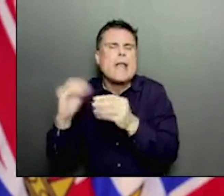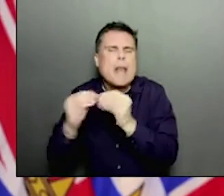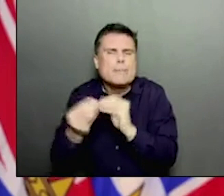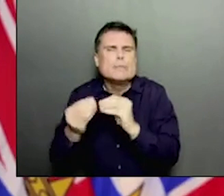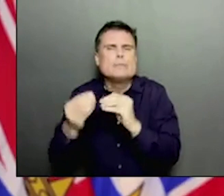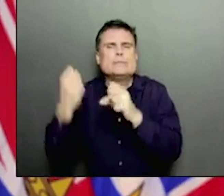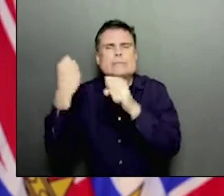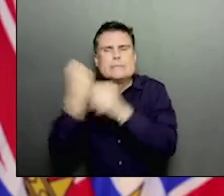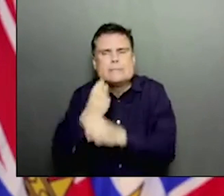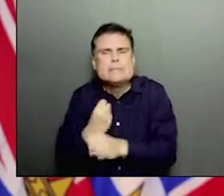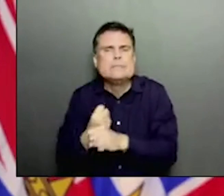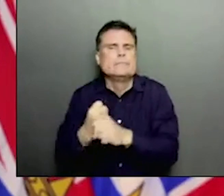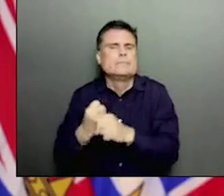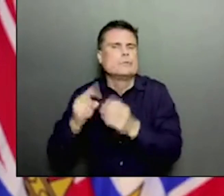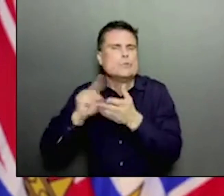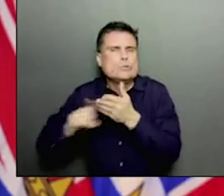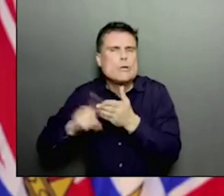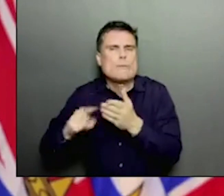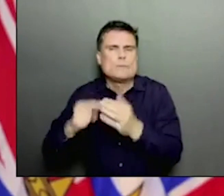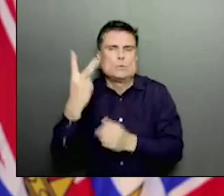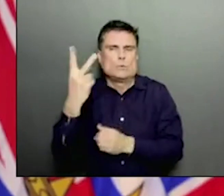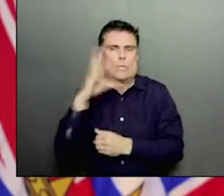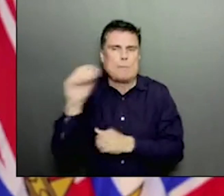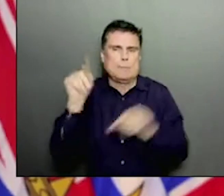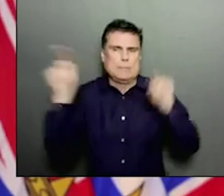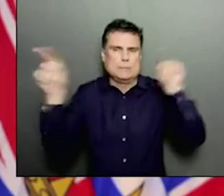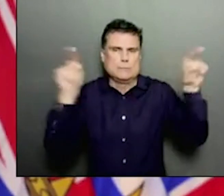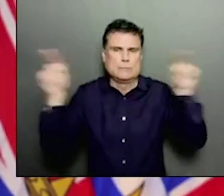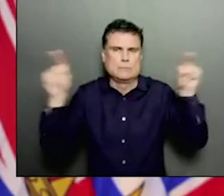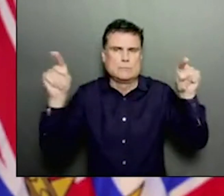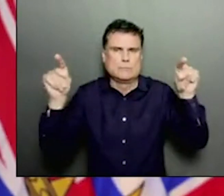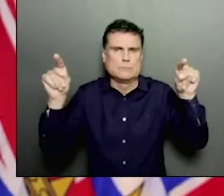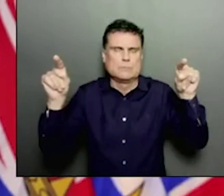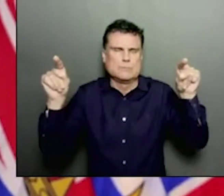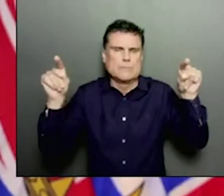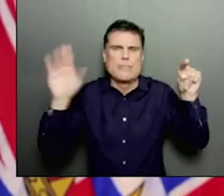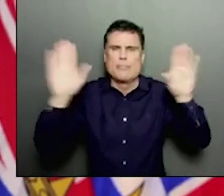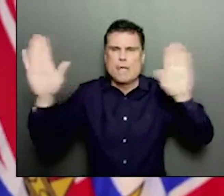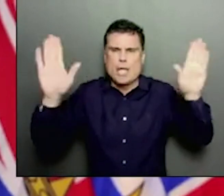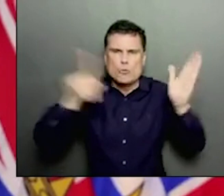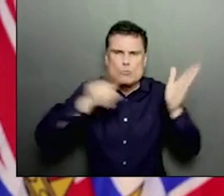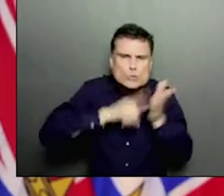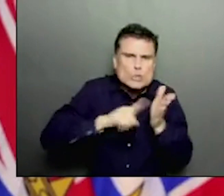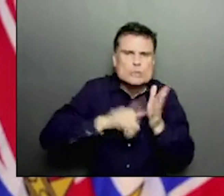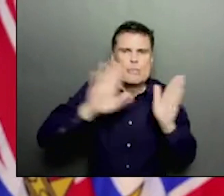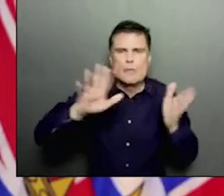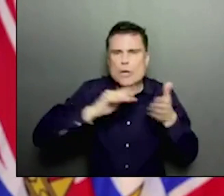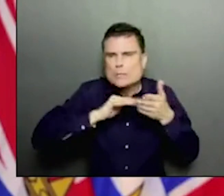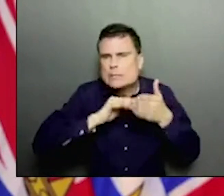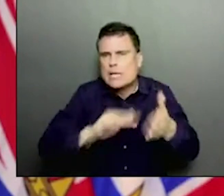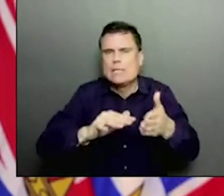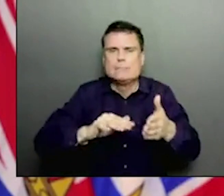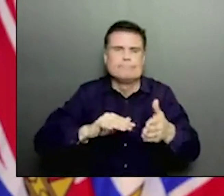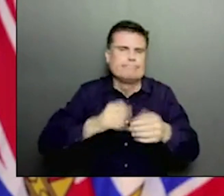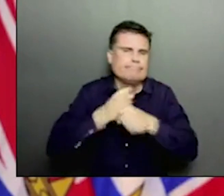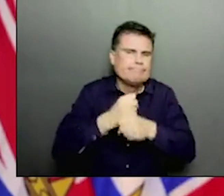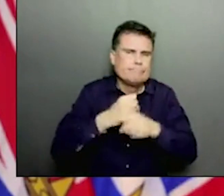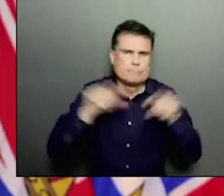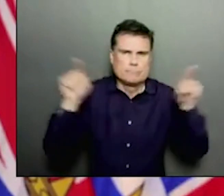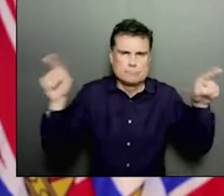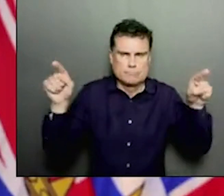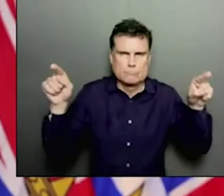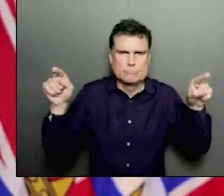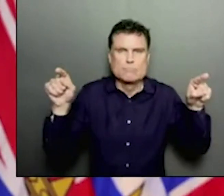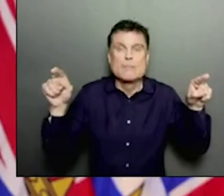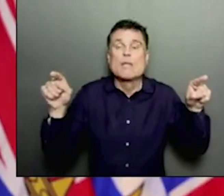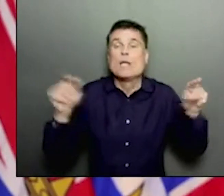studies, the data showed that people got either the vaccine or a placebo and then they followed them out and they got their